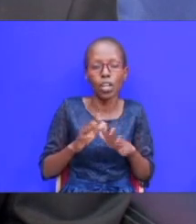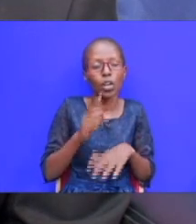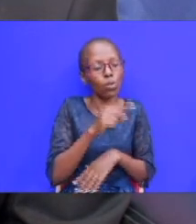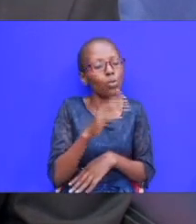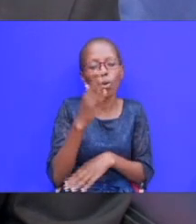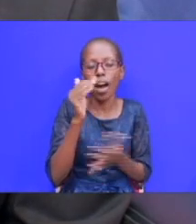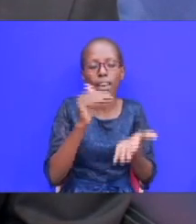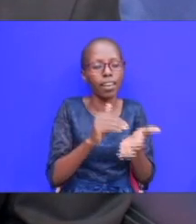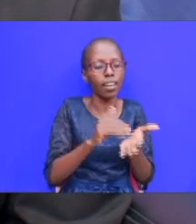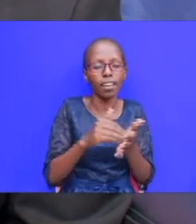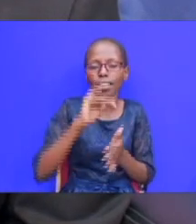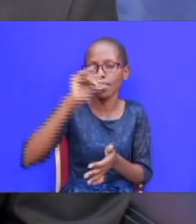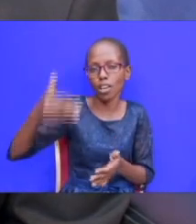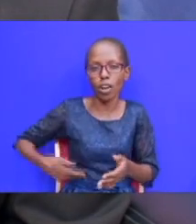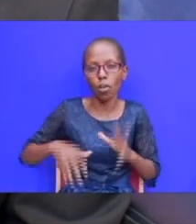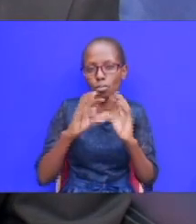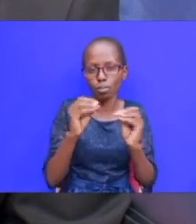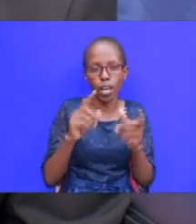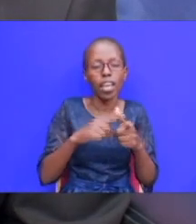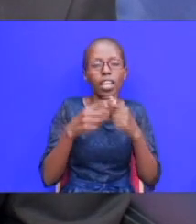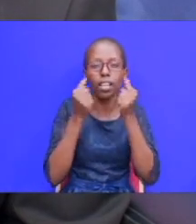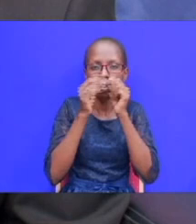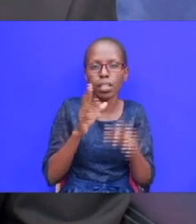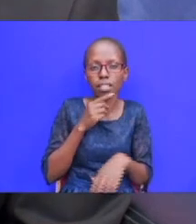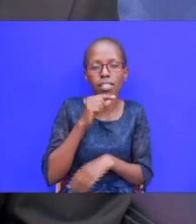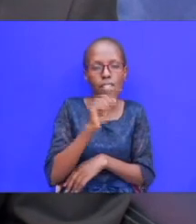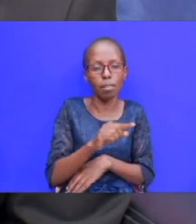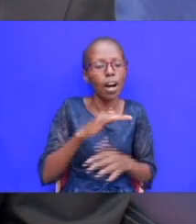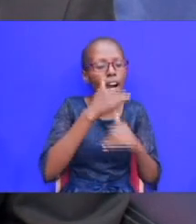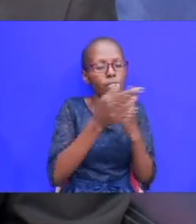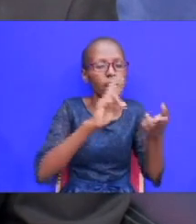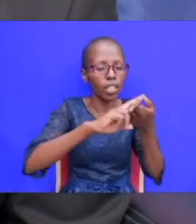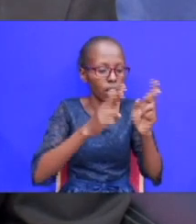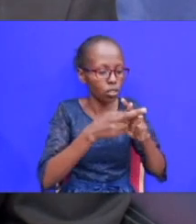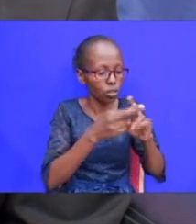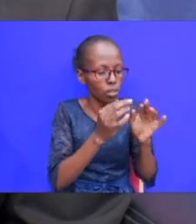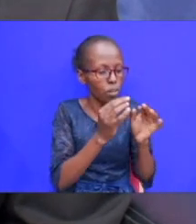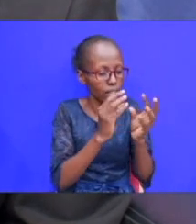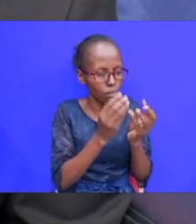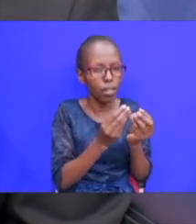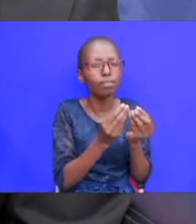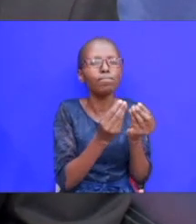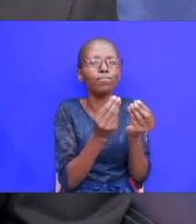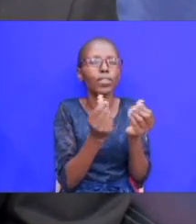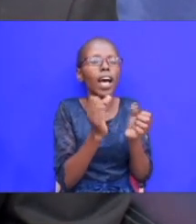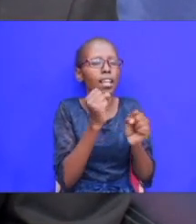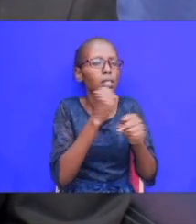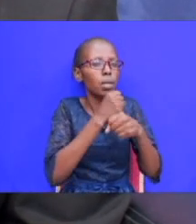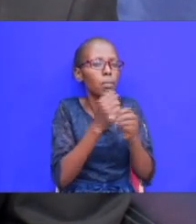longer going to be called who jacob and he blesses him and now after that relationship has been meant has been made